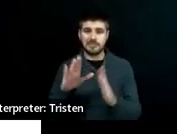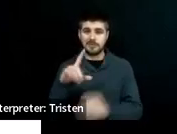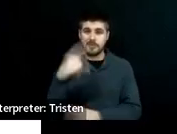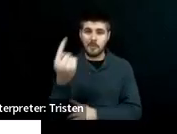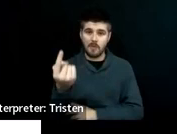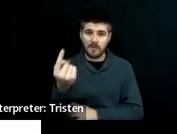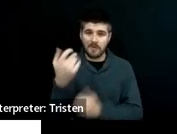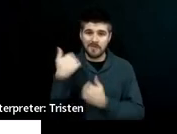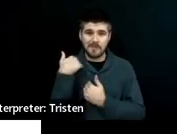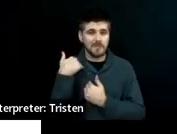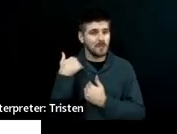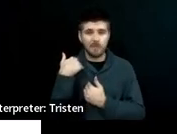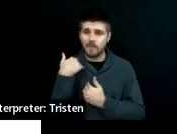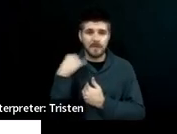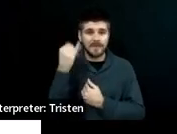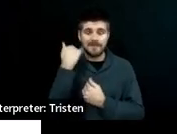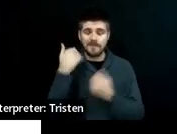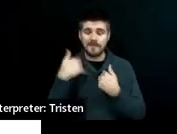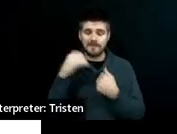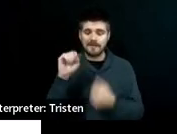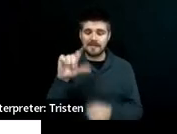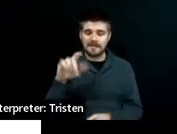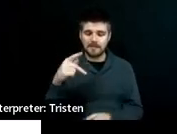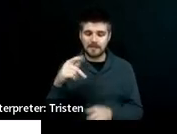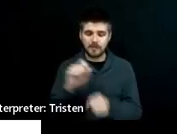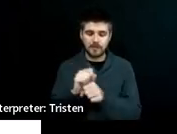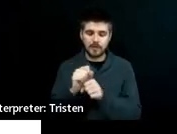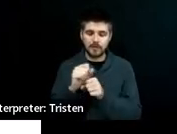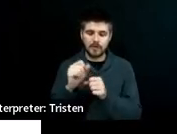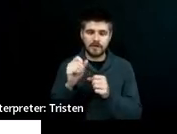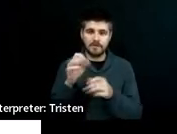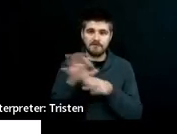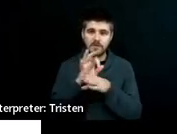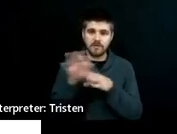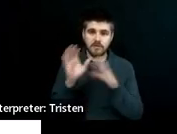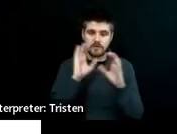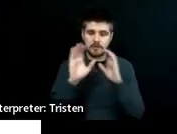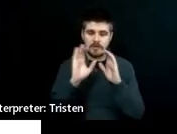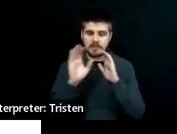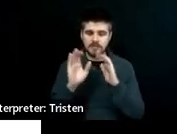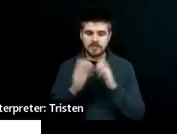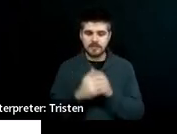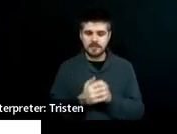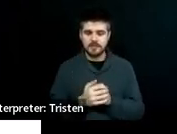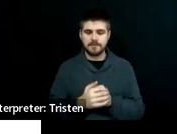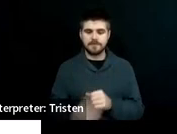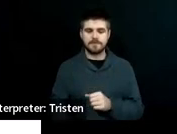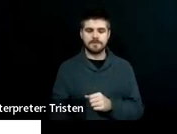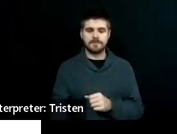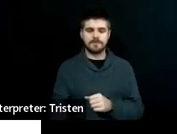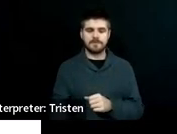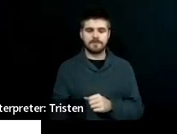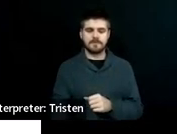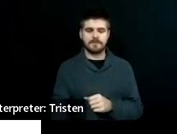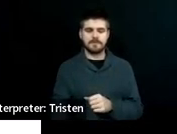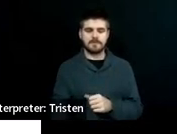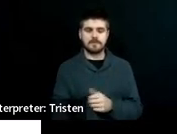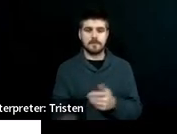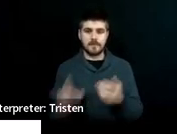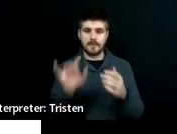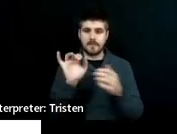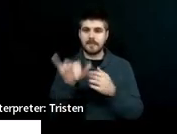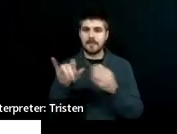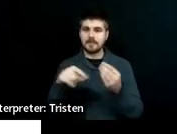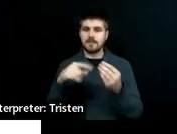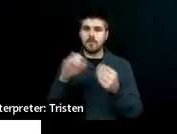have a speech path who is working on functional communication, or you have an OT that's working on some of those functional skills as well.